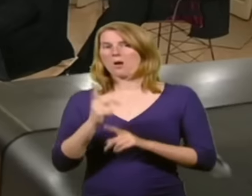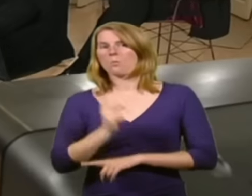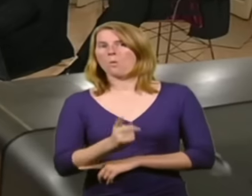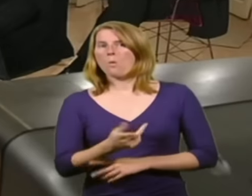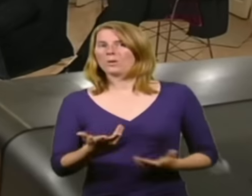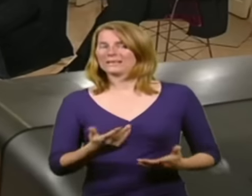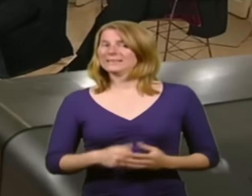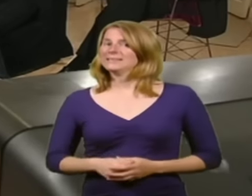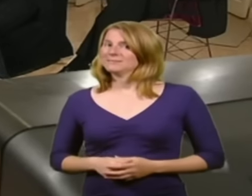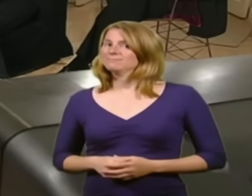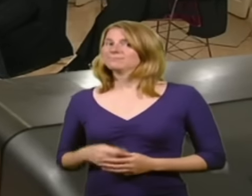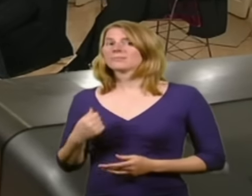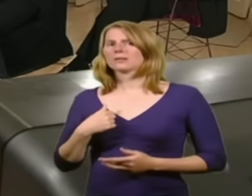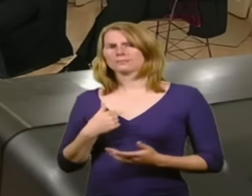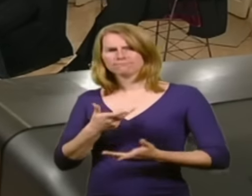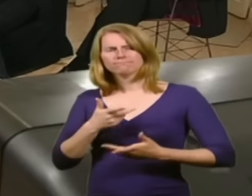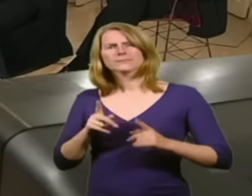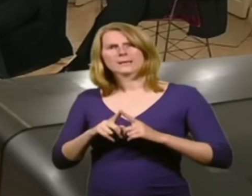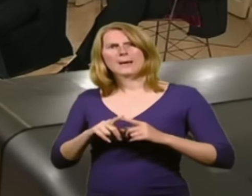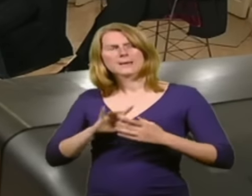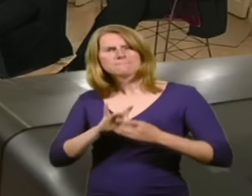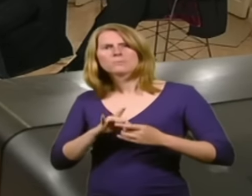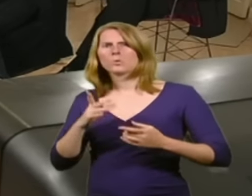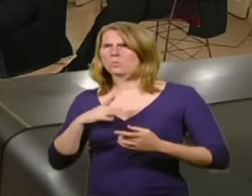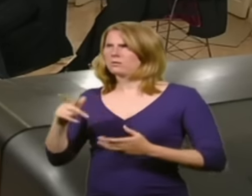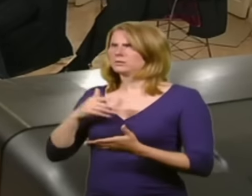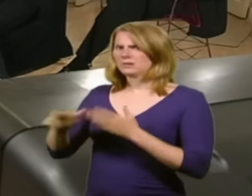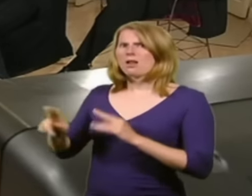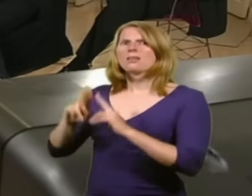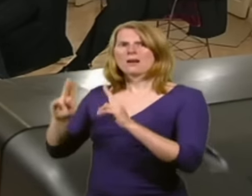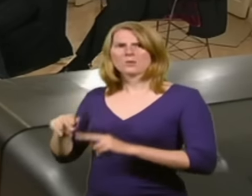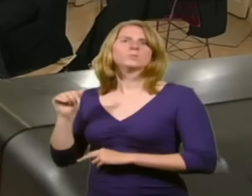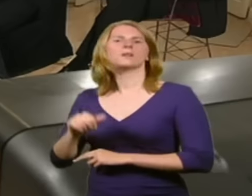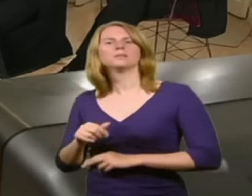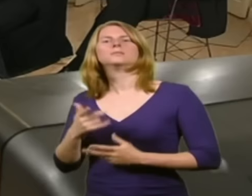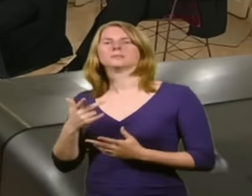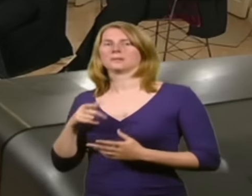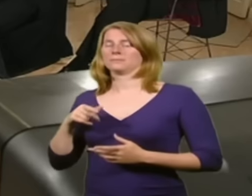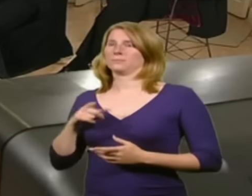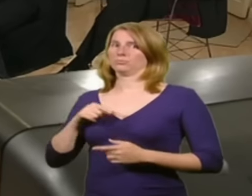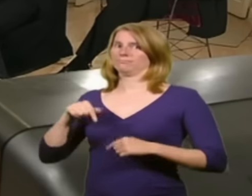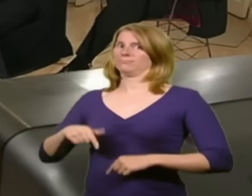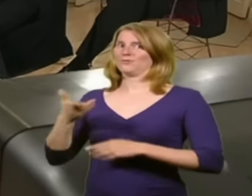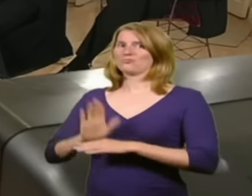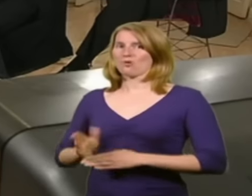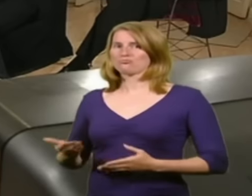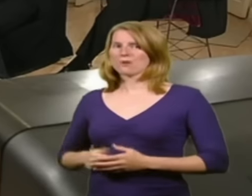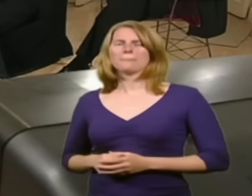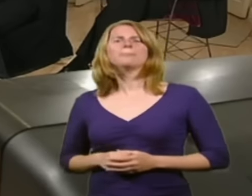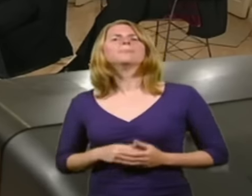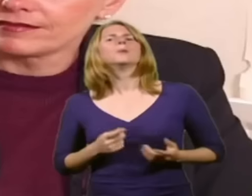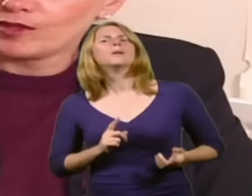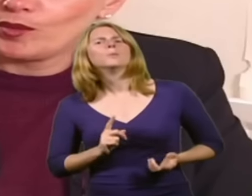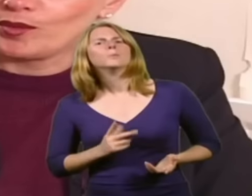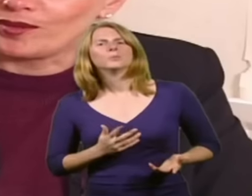We all have the same interest here. We all want to get the house sold for you. So, I think, you know, we're going to have to get with the program. What is the